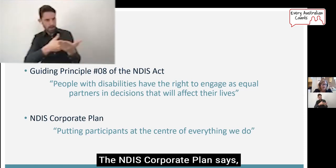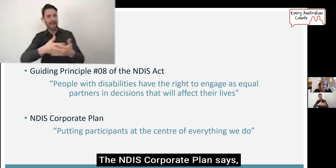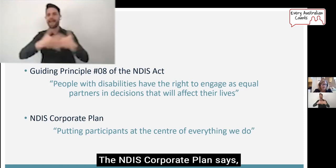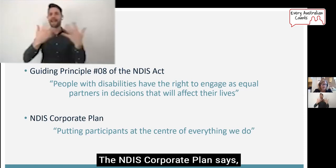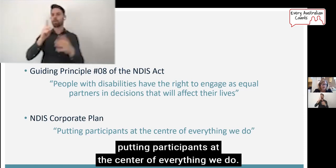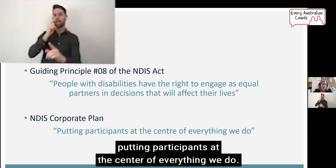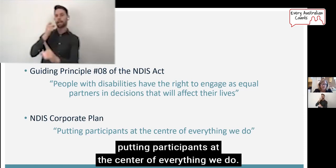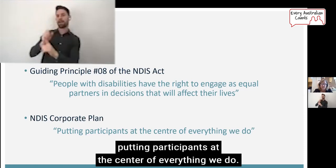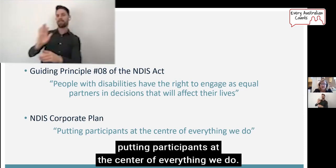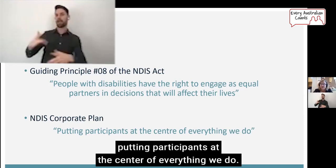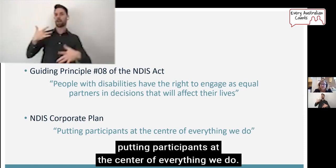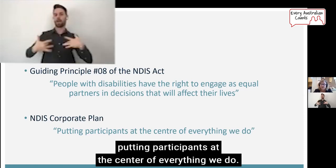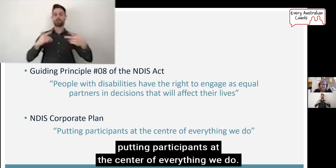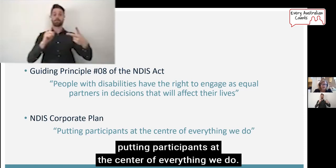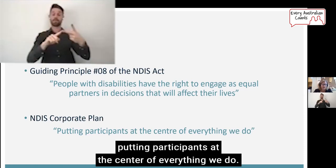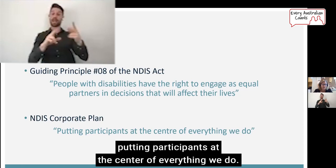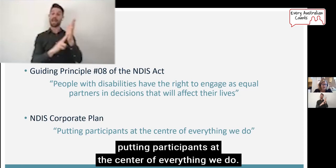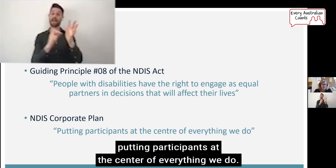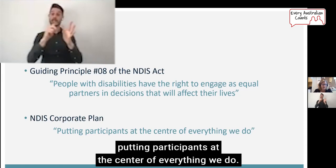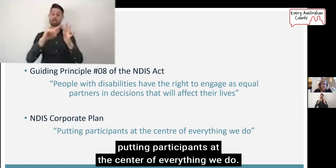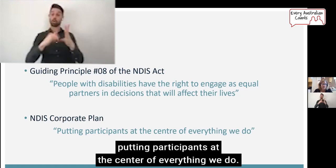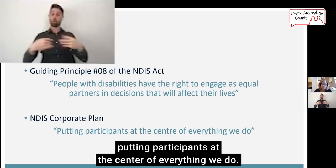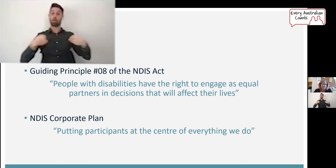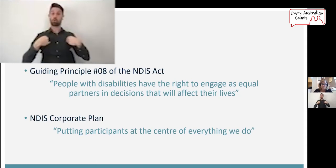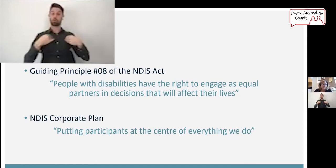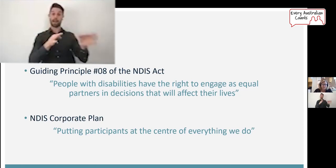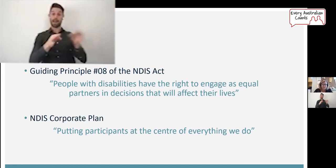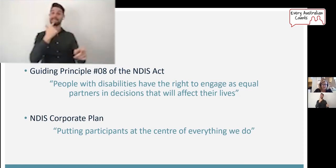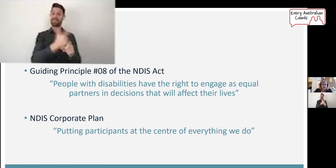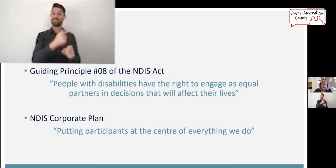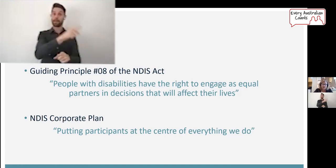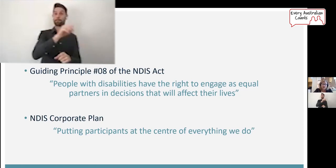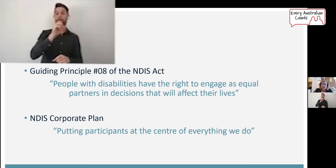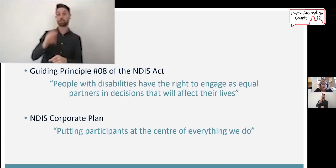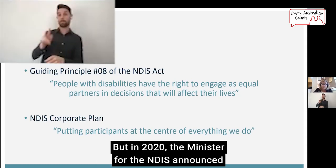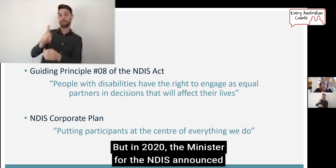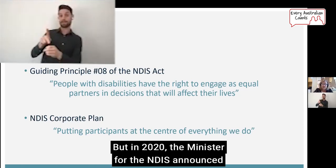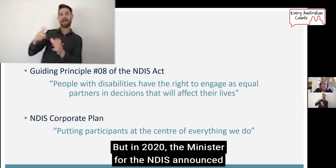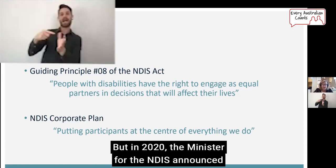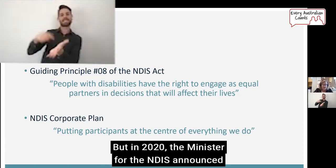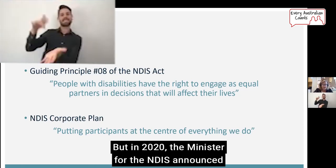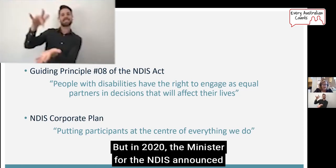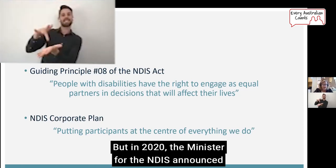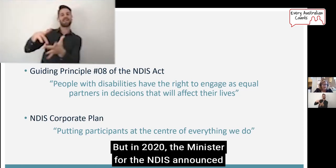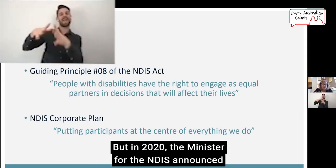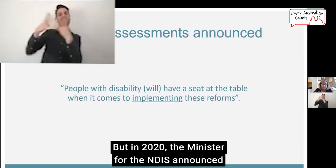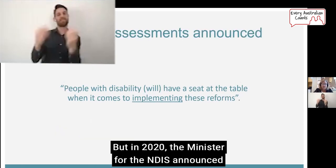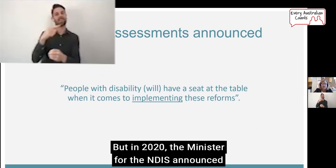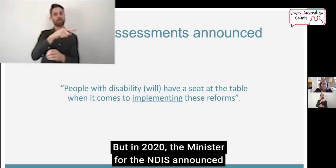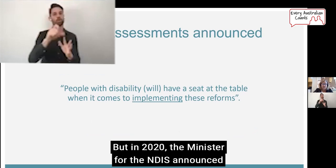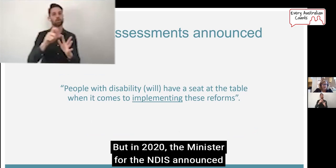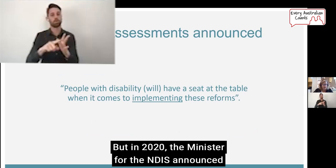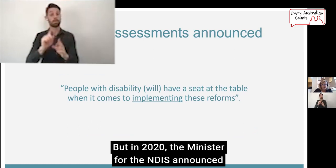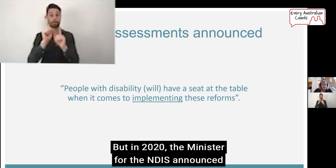corporate plan says putting participants at the centre of everything we do. But in 2020,